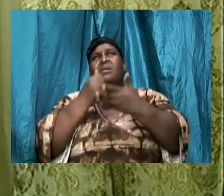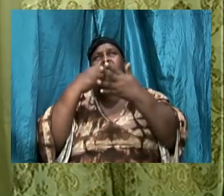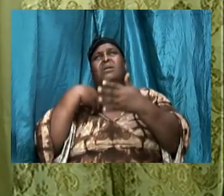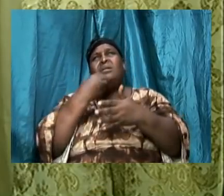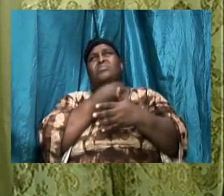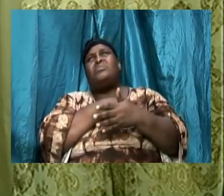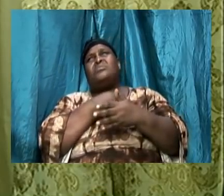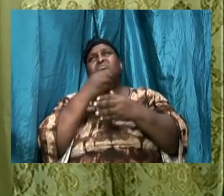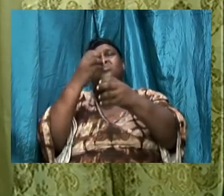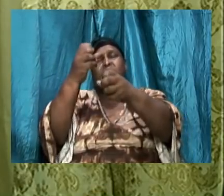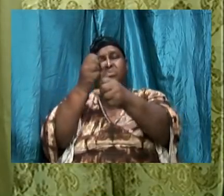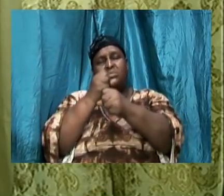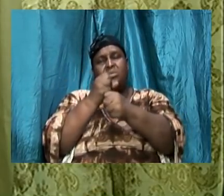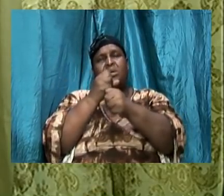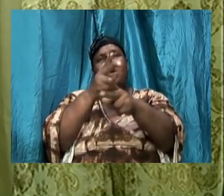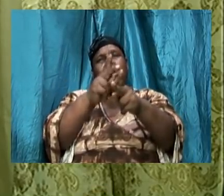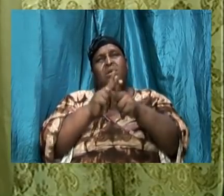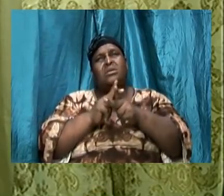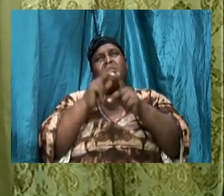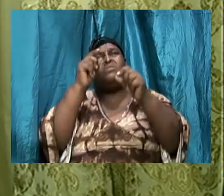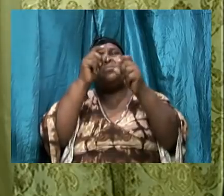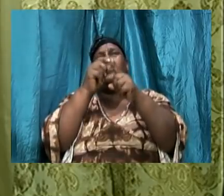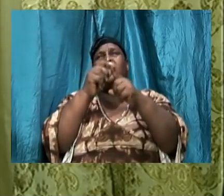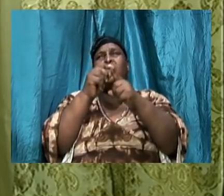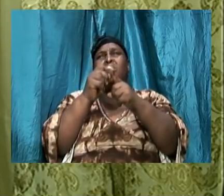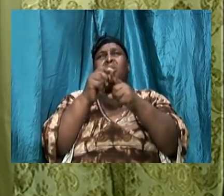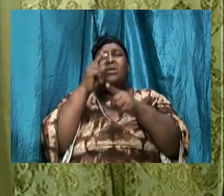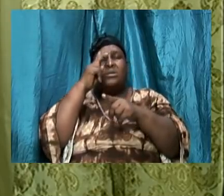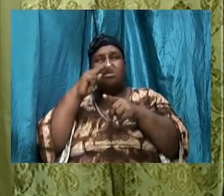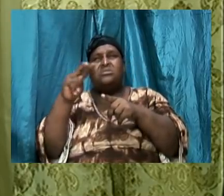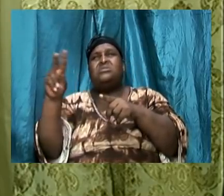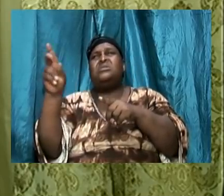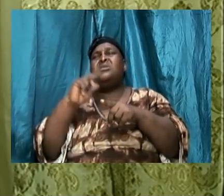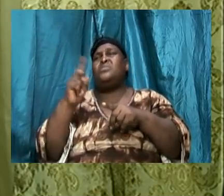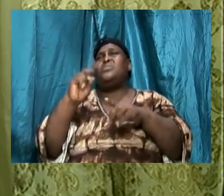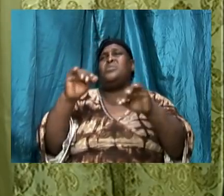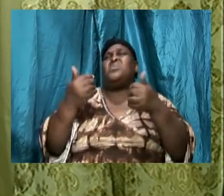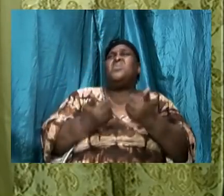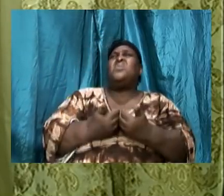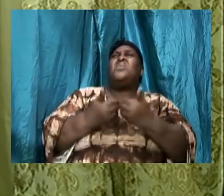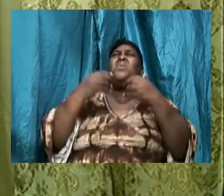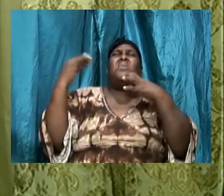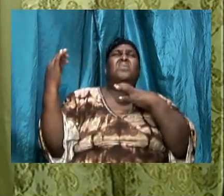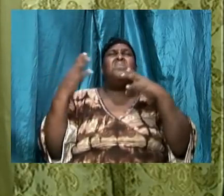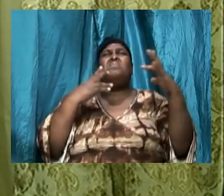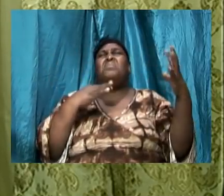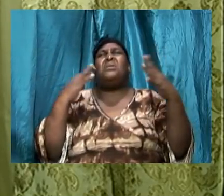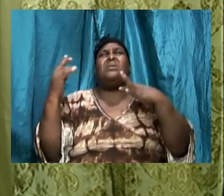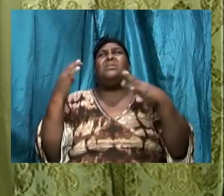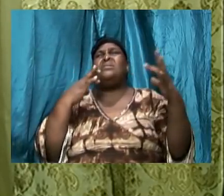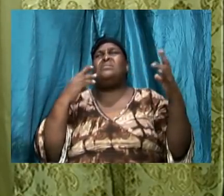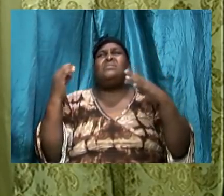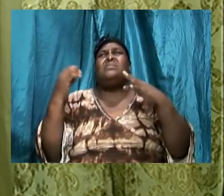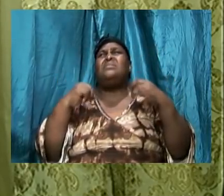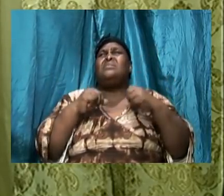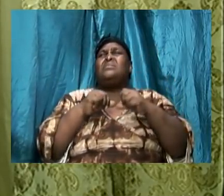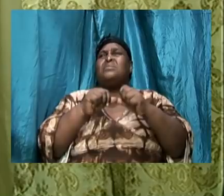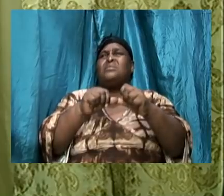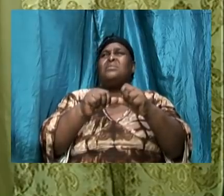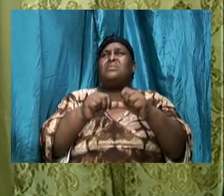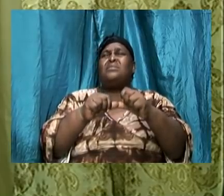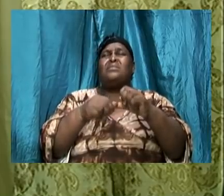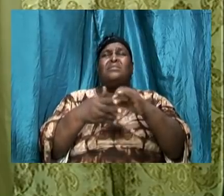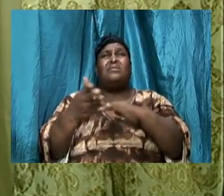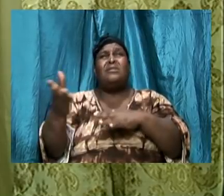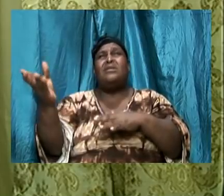to hold on to these words to see exactly where and how the battle is raging and therefore to